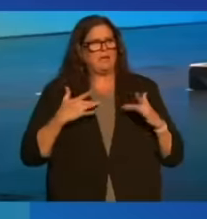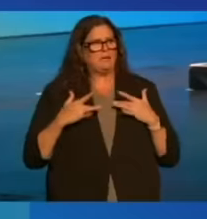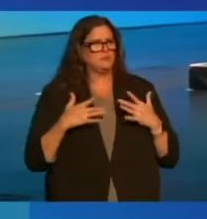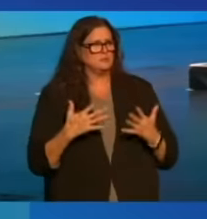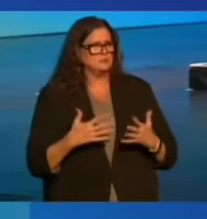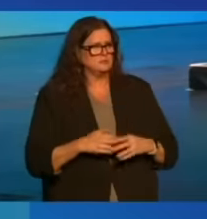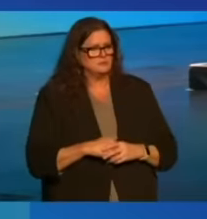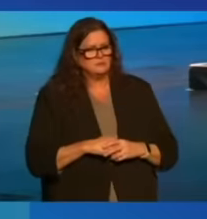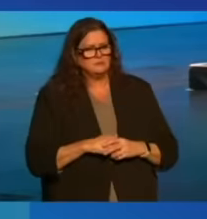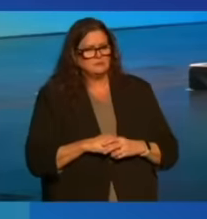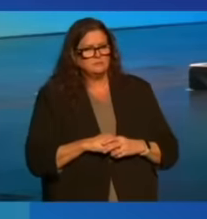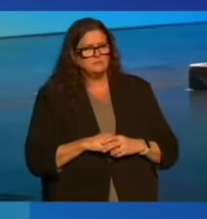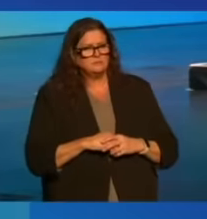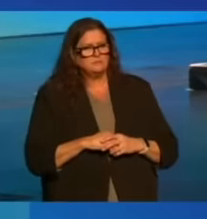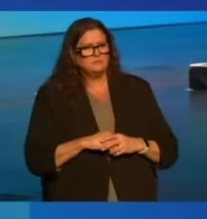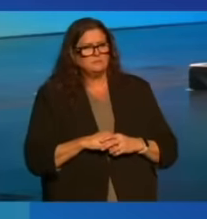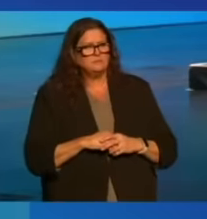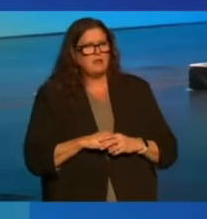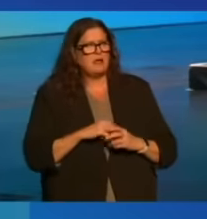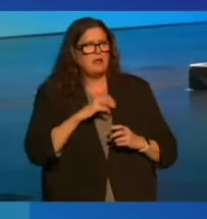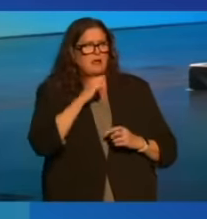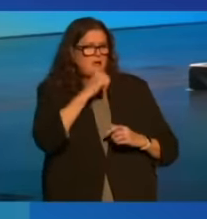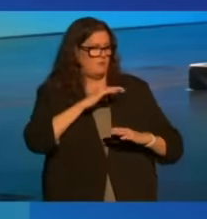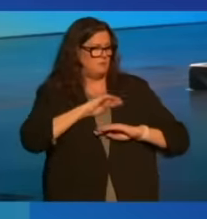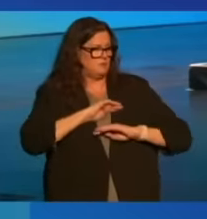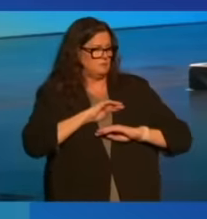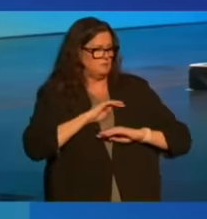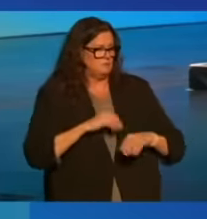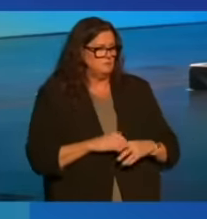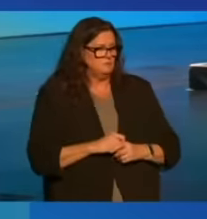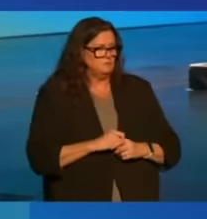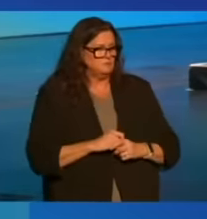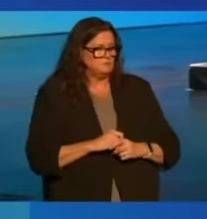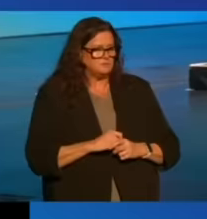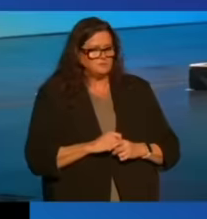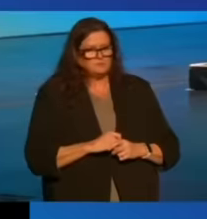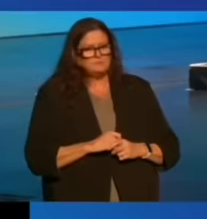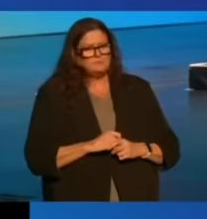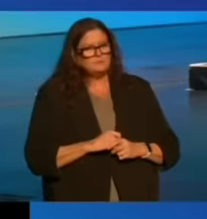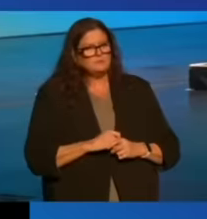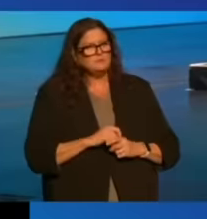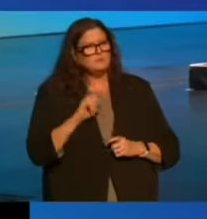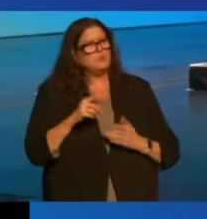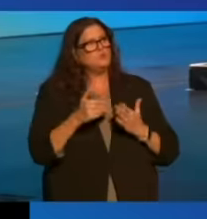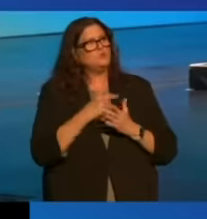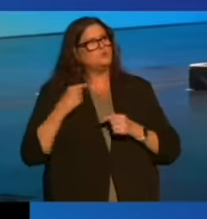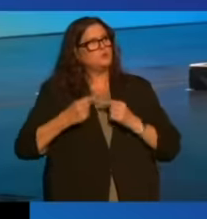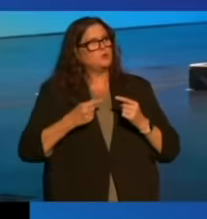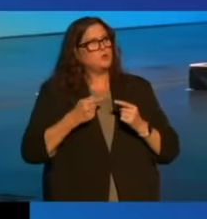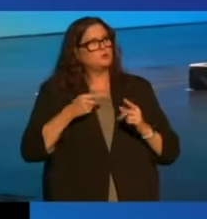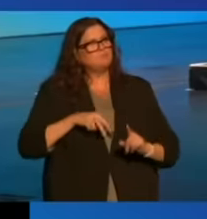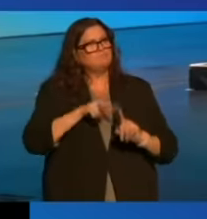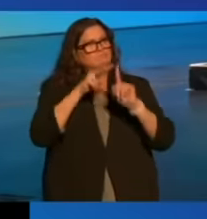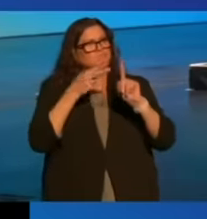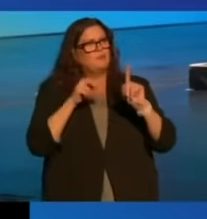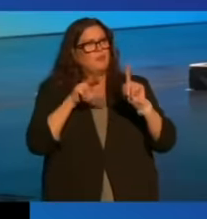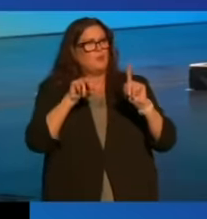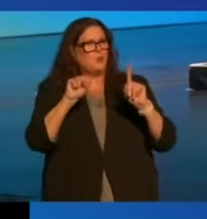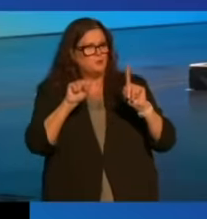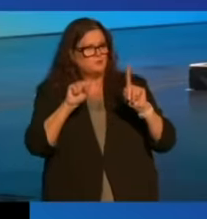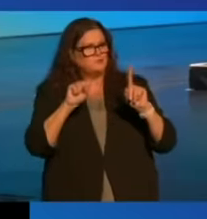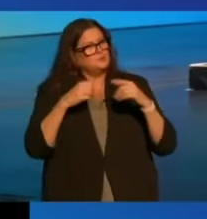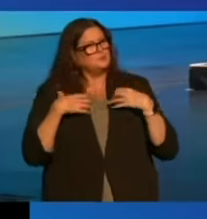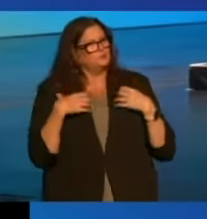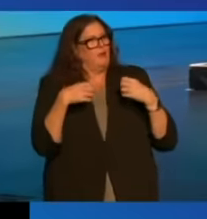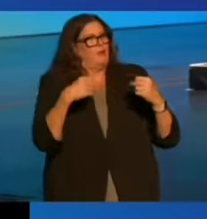and unfulfilled, we need a new generation of heroes. To strengthen